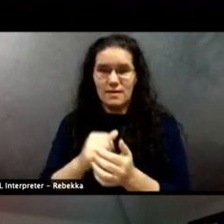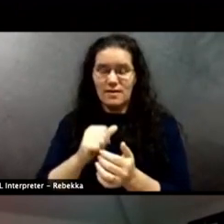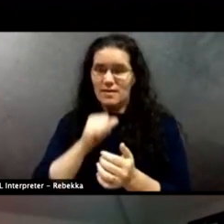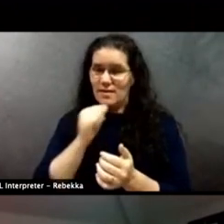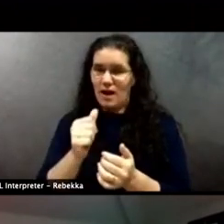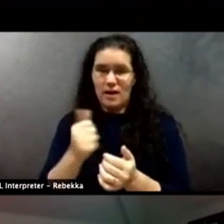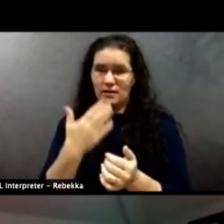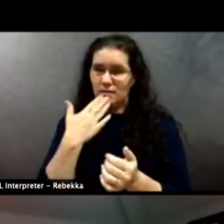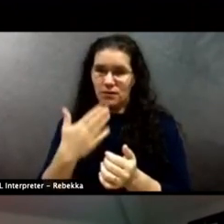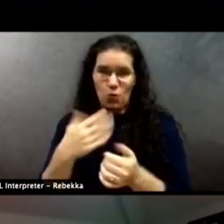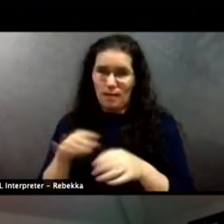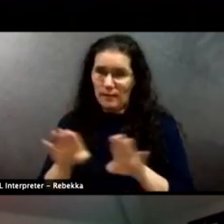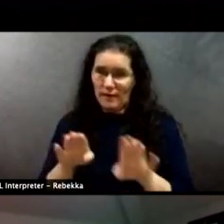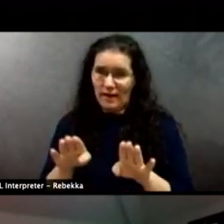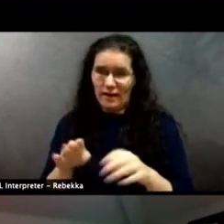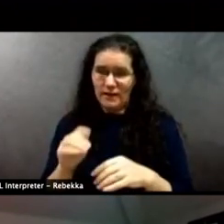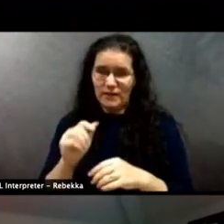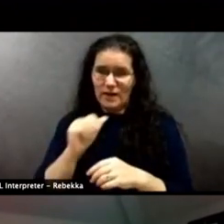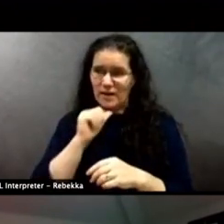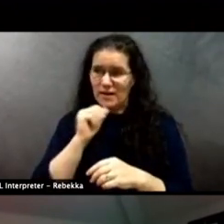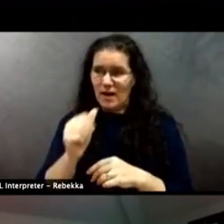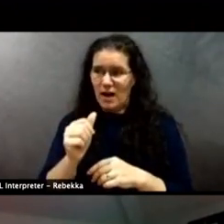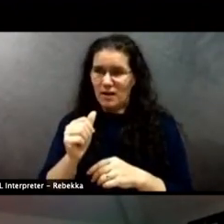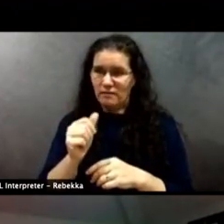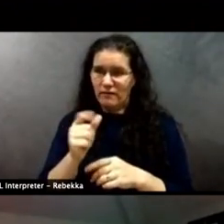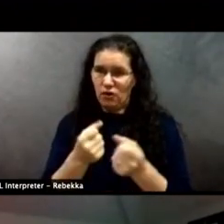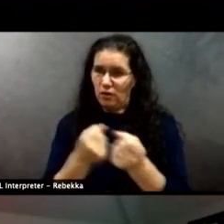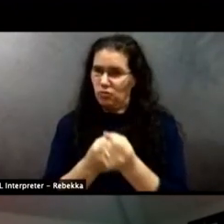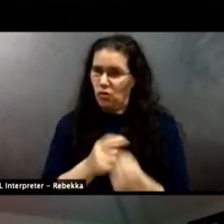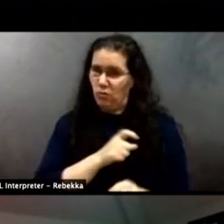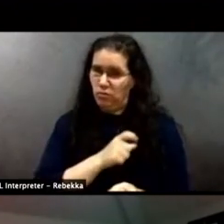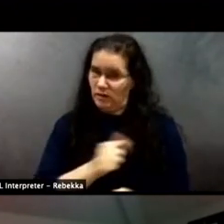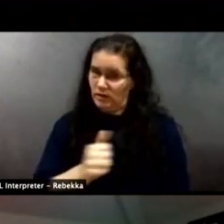behaved and not and not so pro-police, that's for sure.